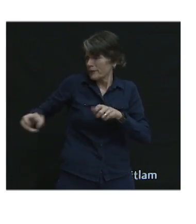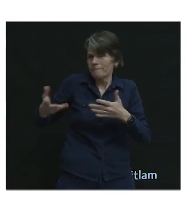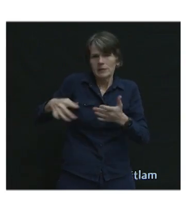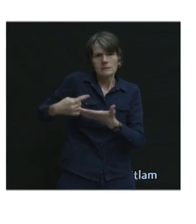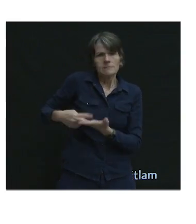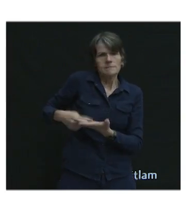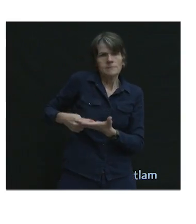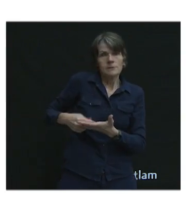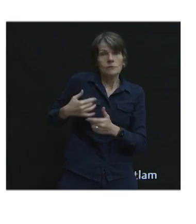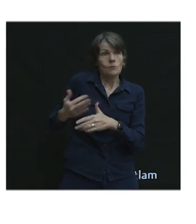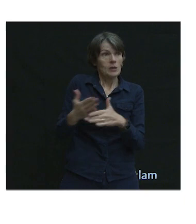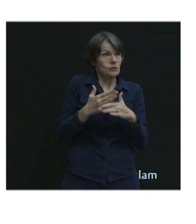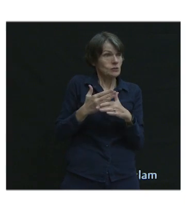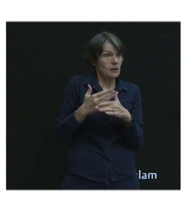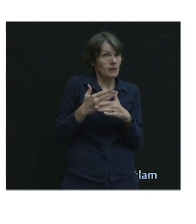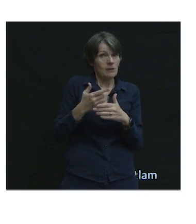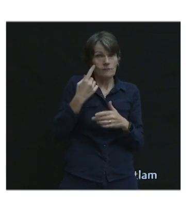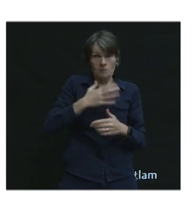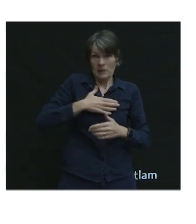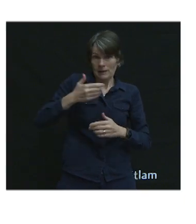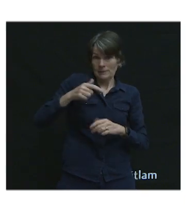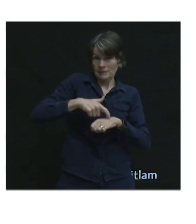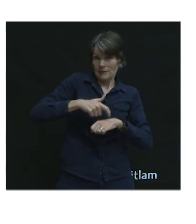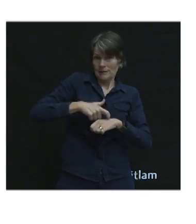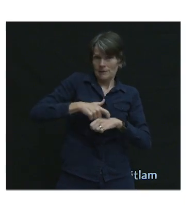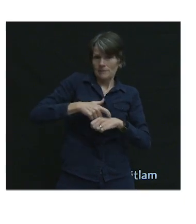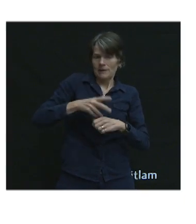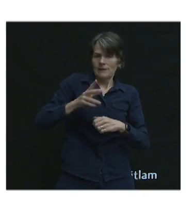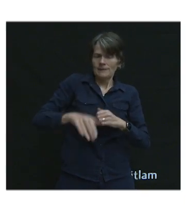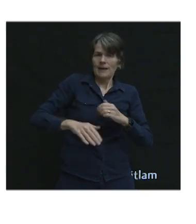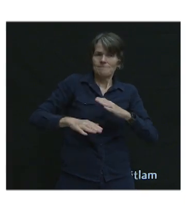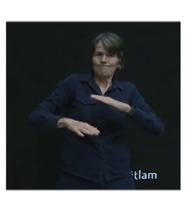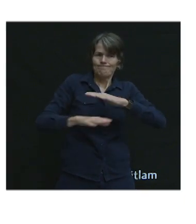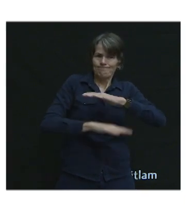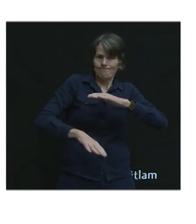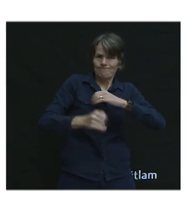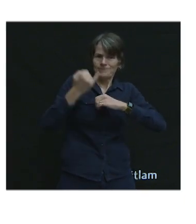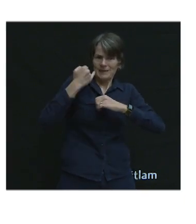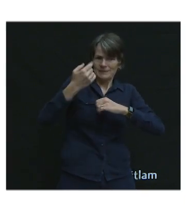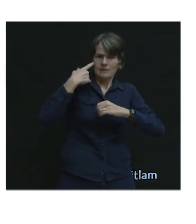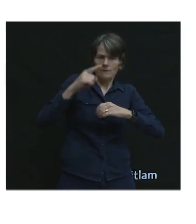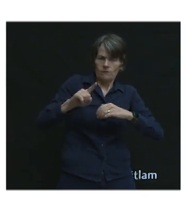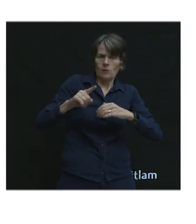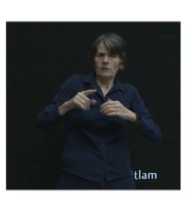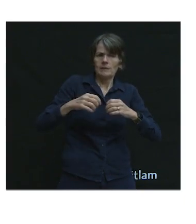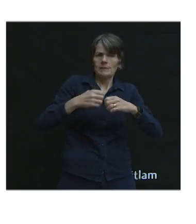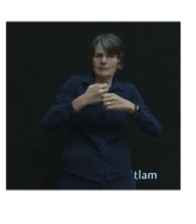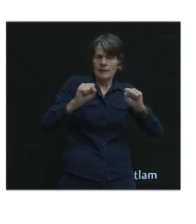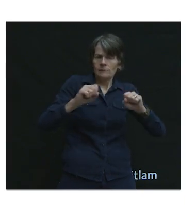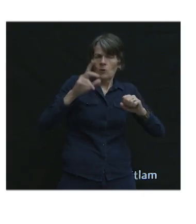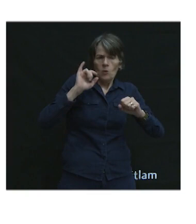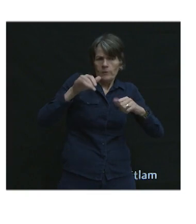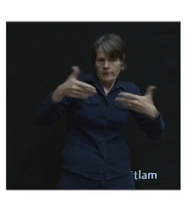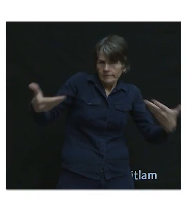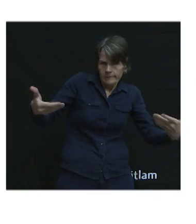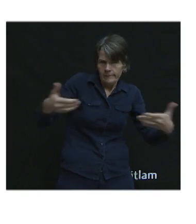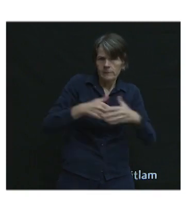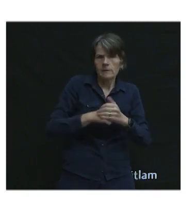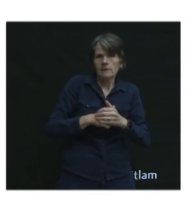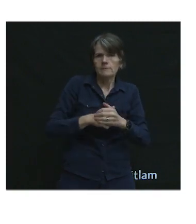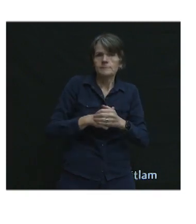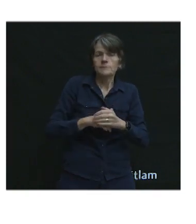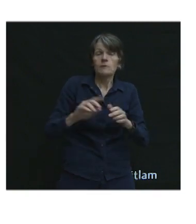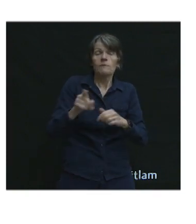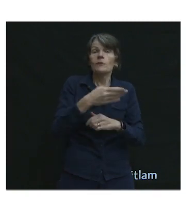So what I want to share for the rest of my time is what is that foundation of the safe system approach and what makes it different? The first thing is that